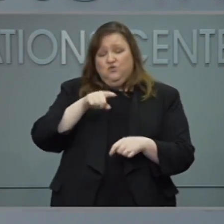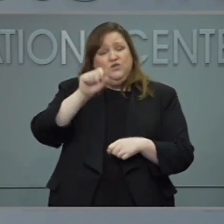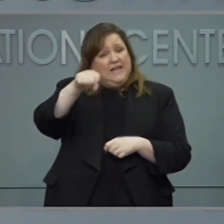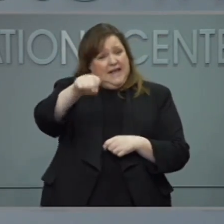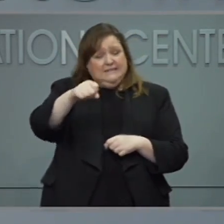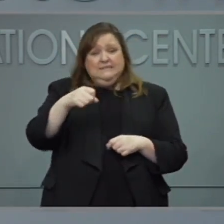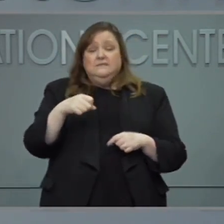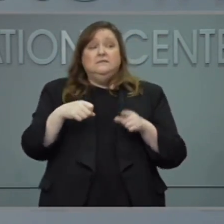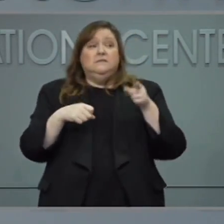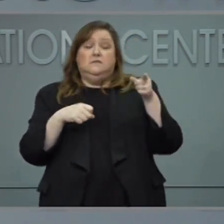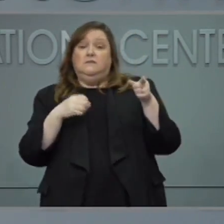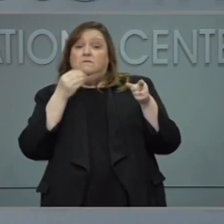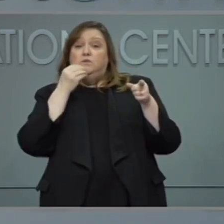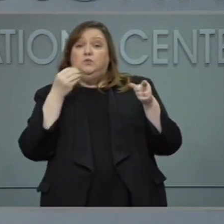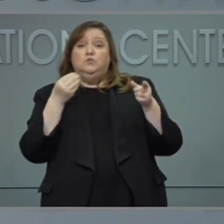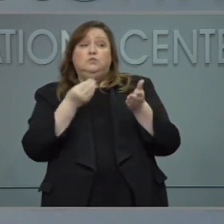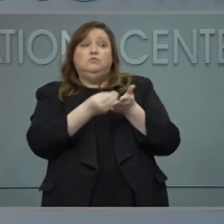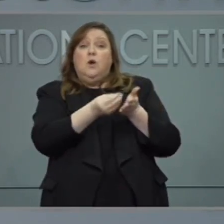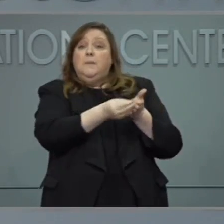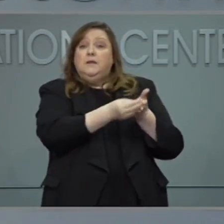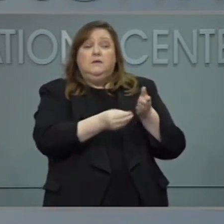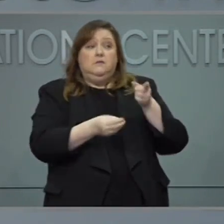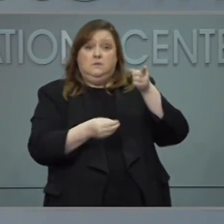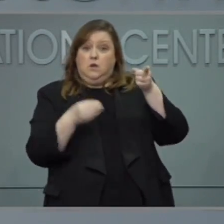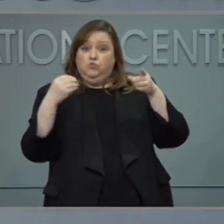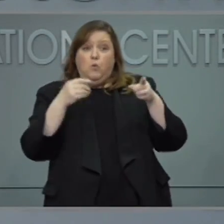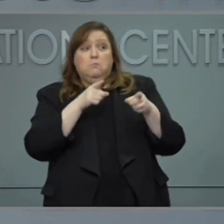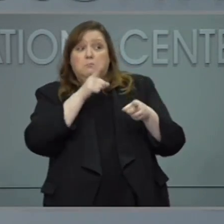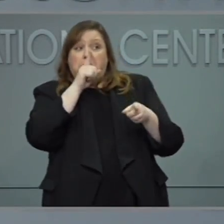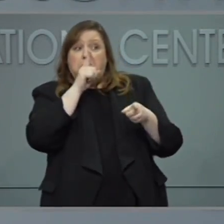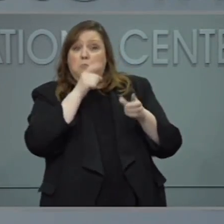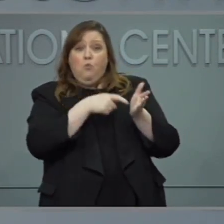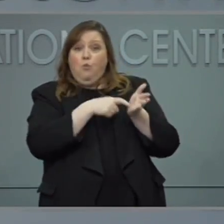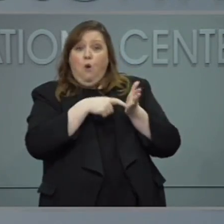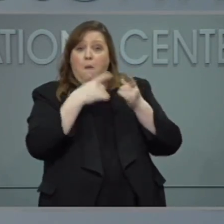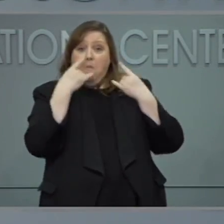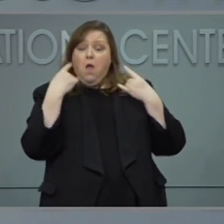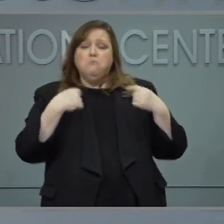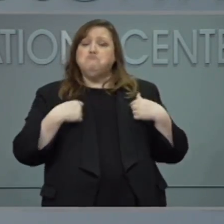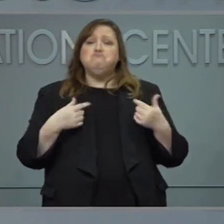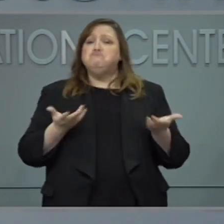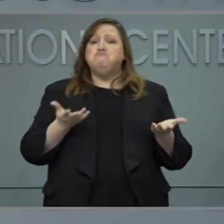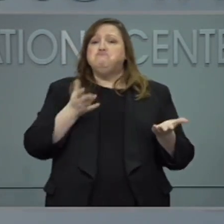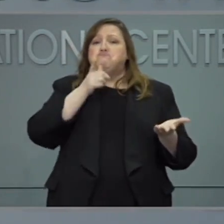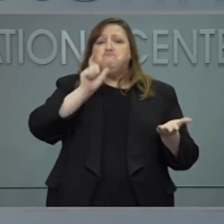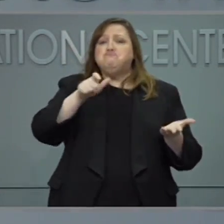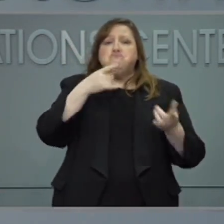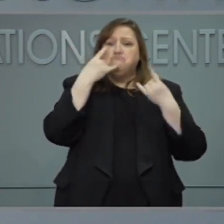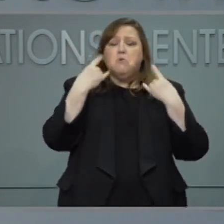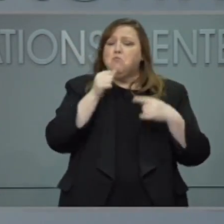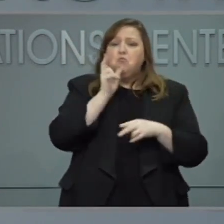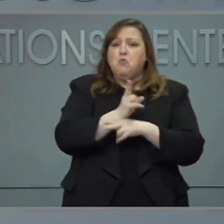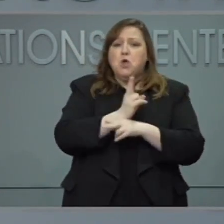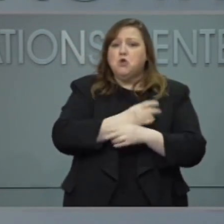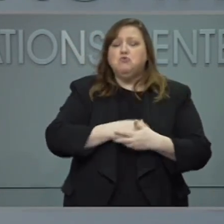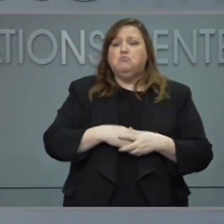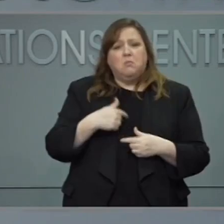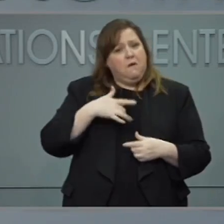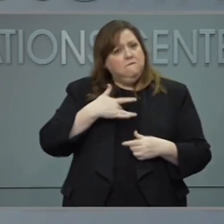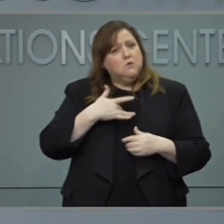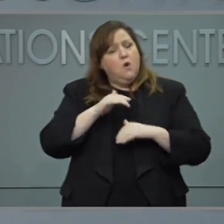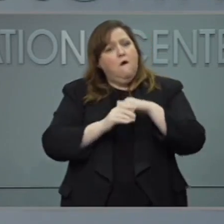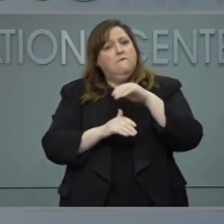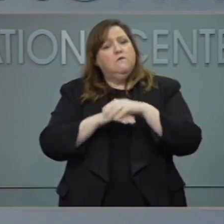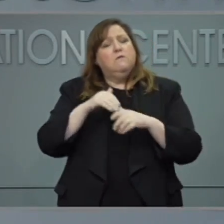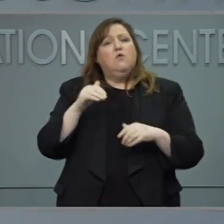requiring masks, I would not wear my mask in the grocery store. I will feel comfortable going